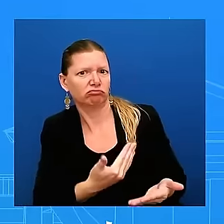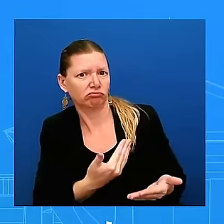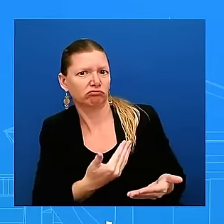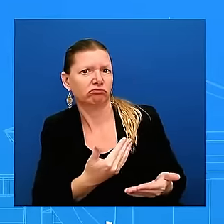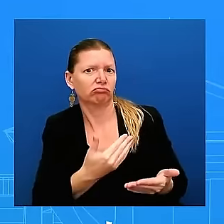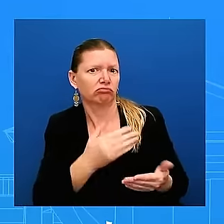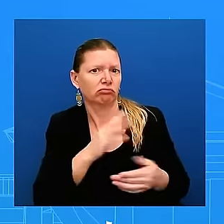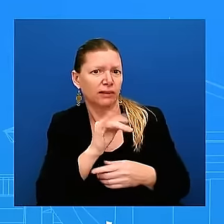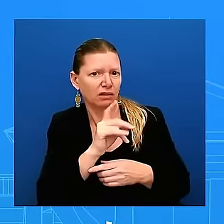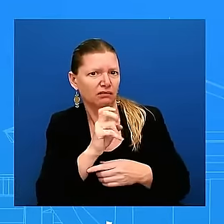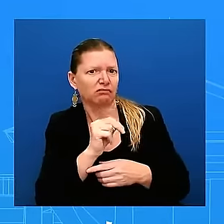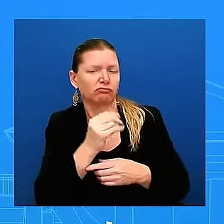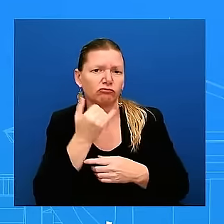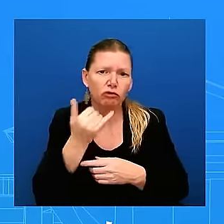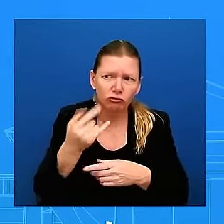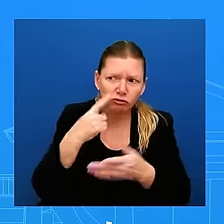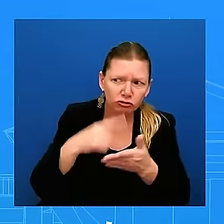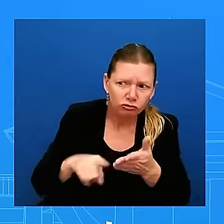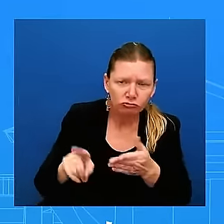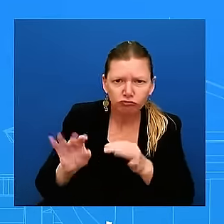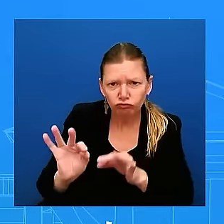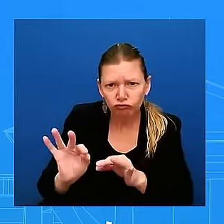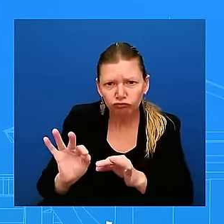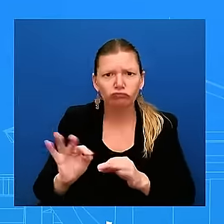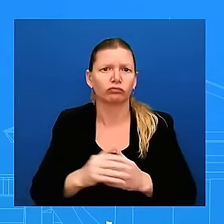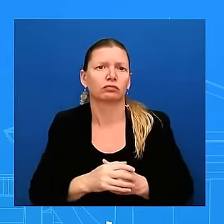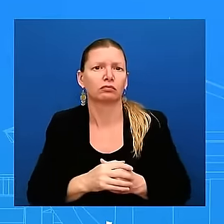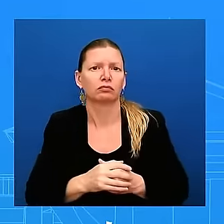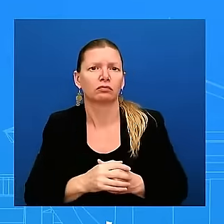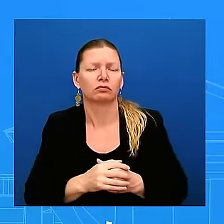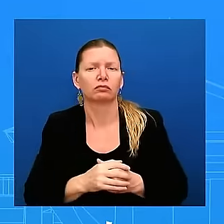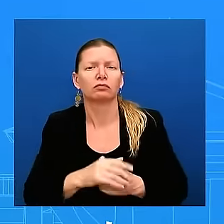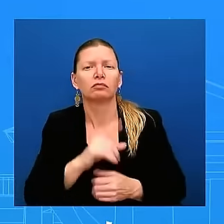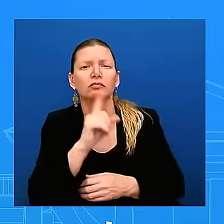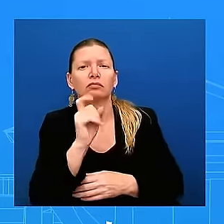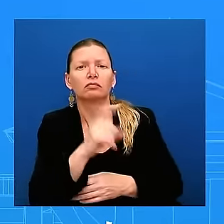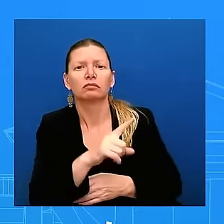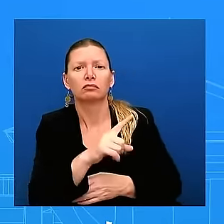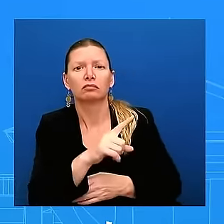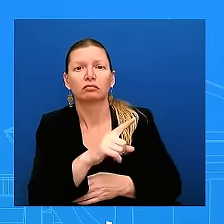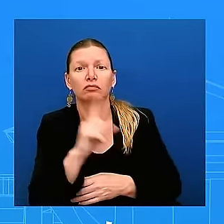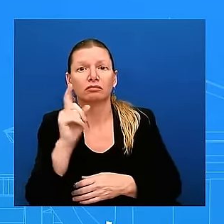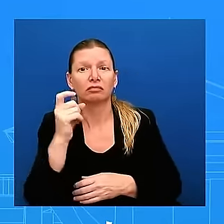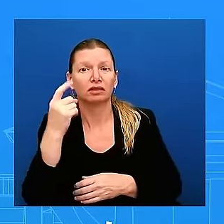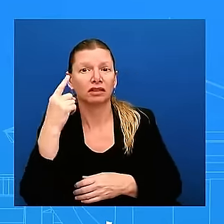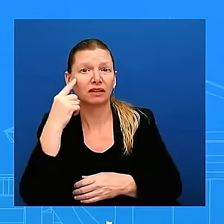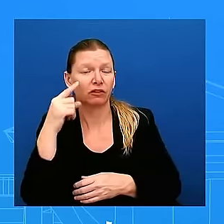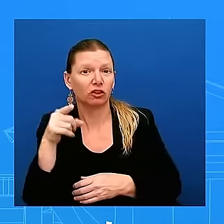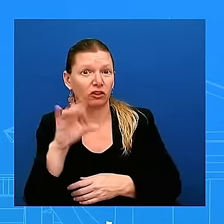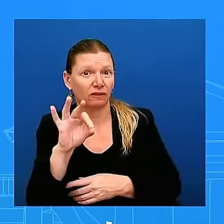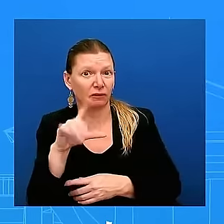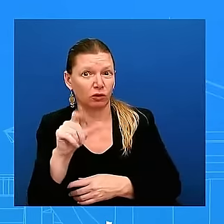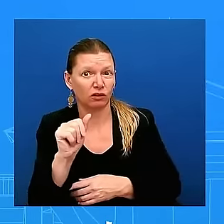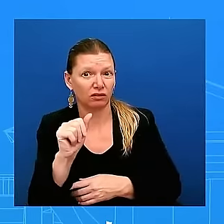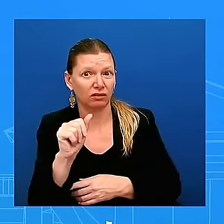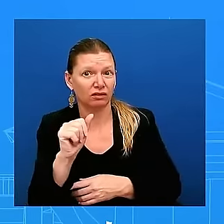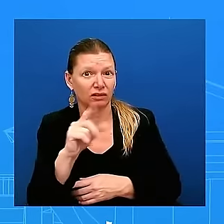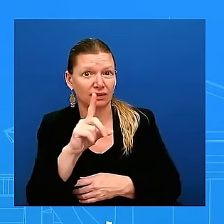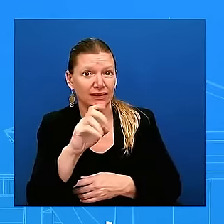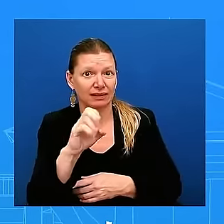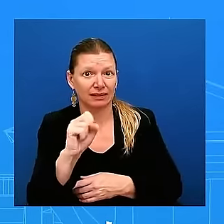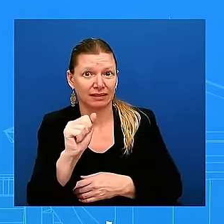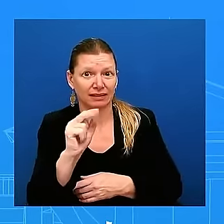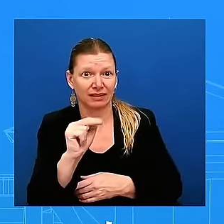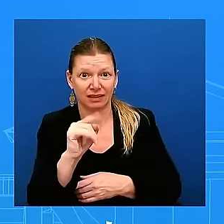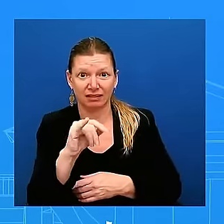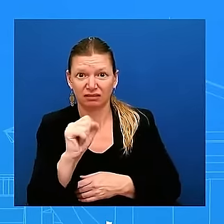governor there ron de santis said he doesn't think it's in the best interest of the state or the nation that the same federal agency seeking to prosecute trump